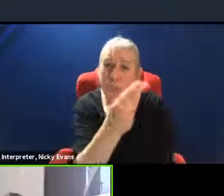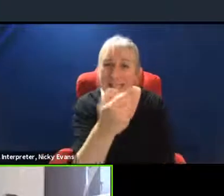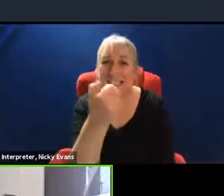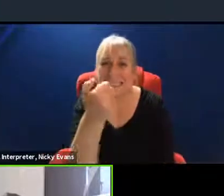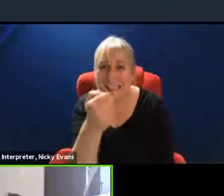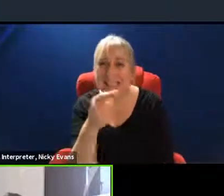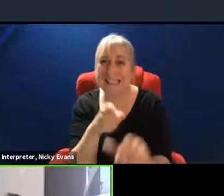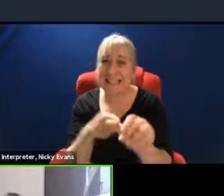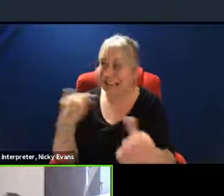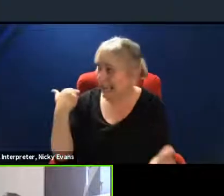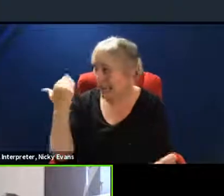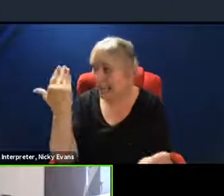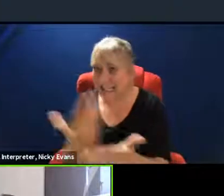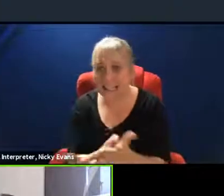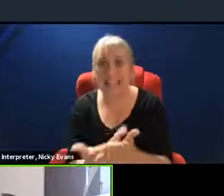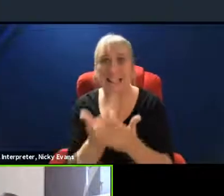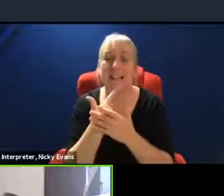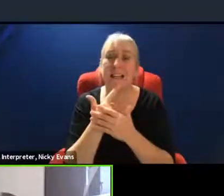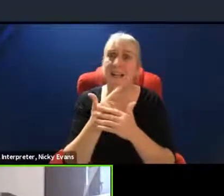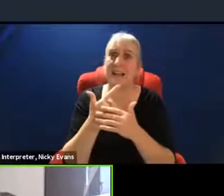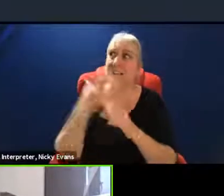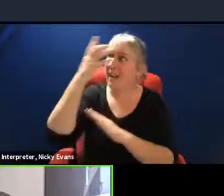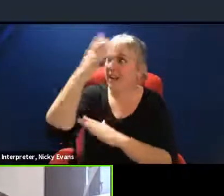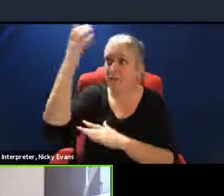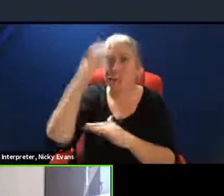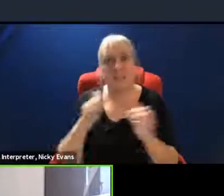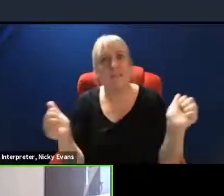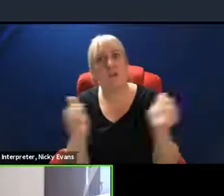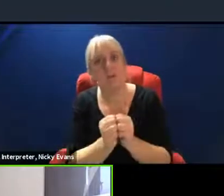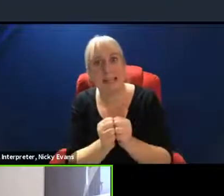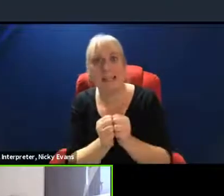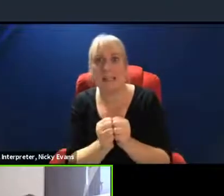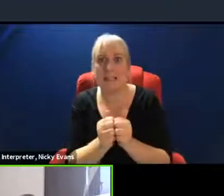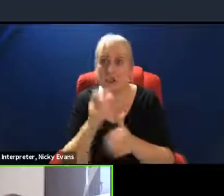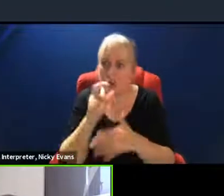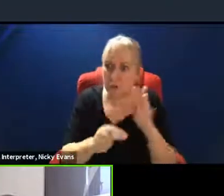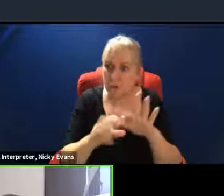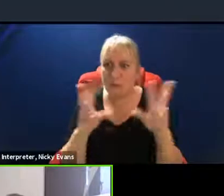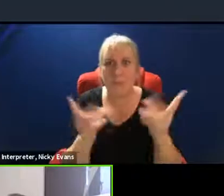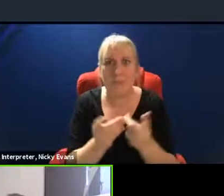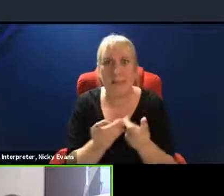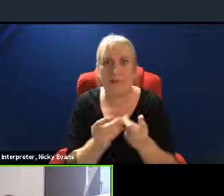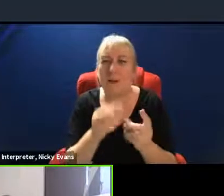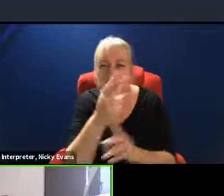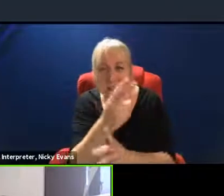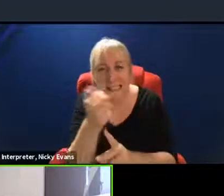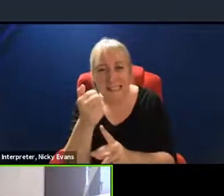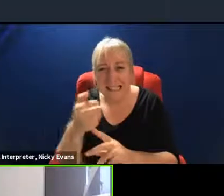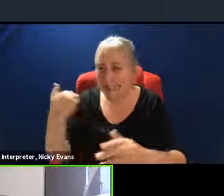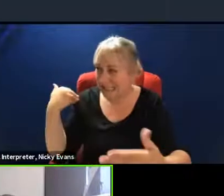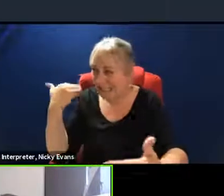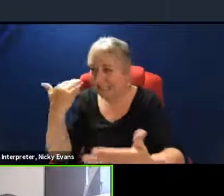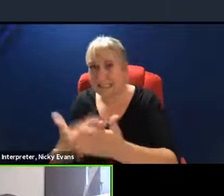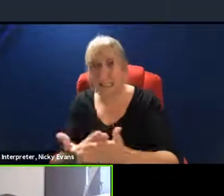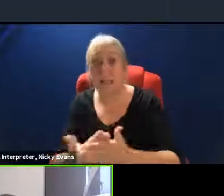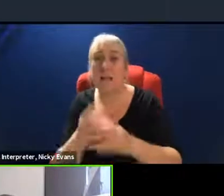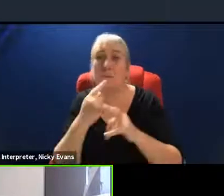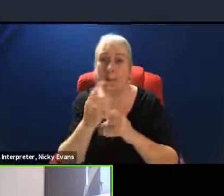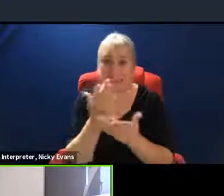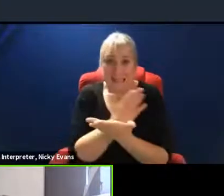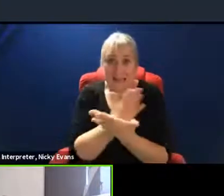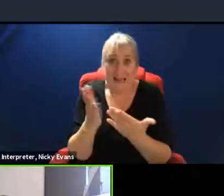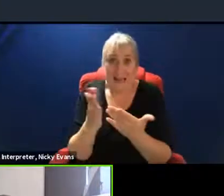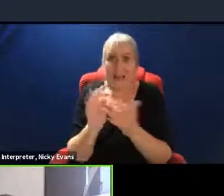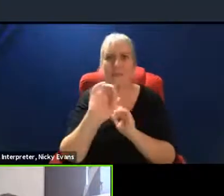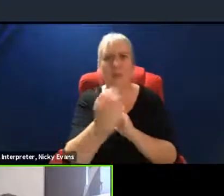agreed to tackle the problem, have met to do something about it. And yet clearly, you know, the response over those 26